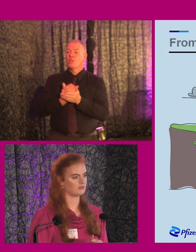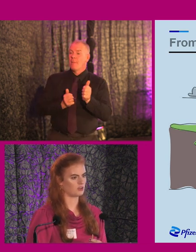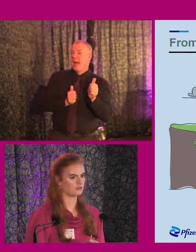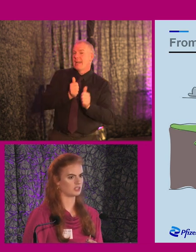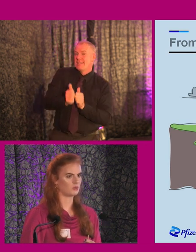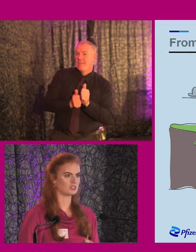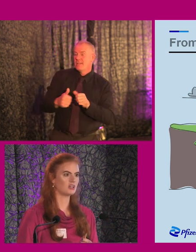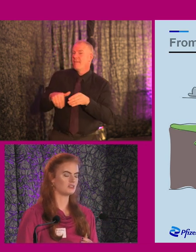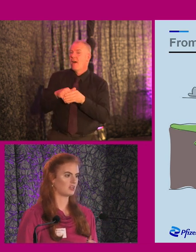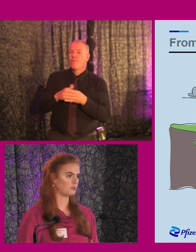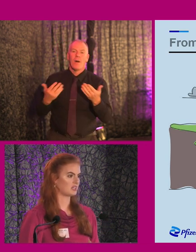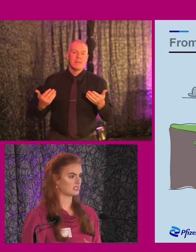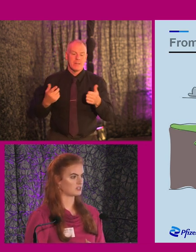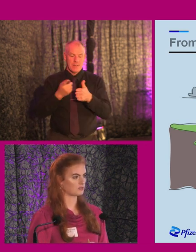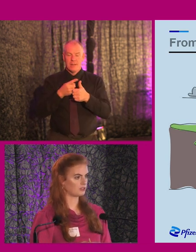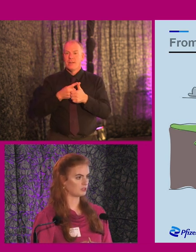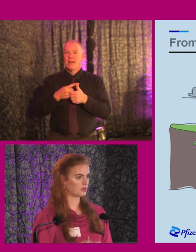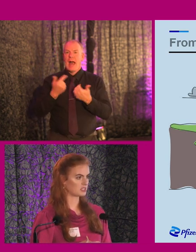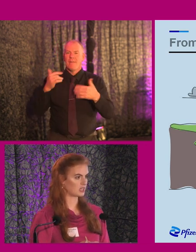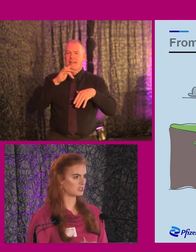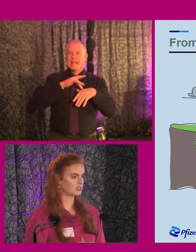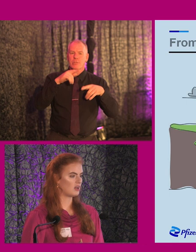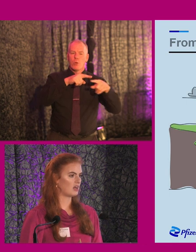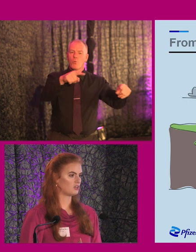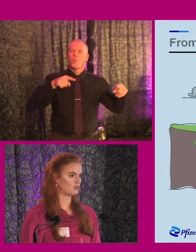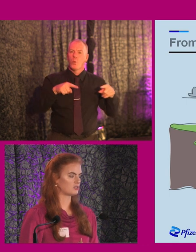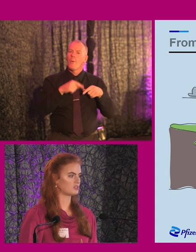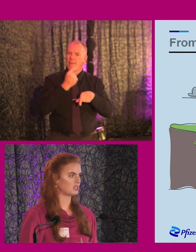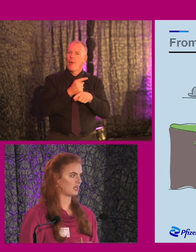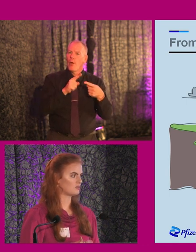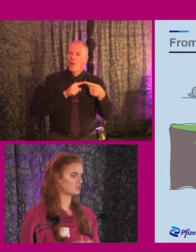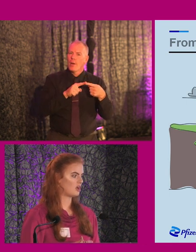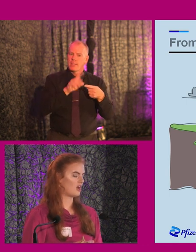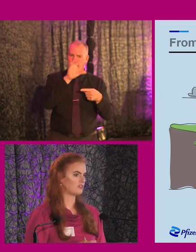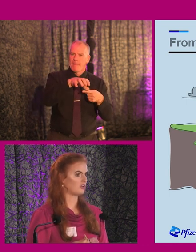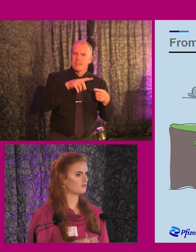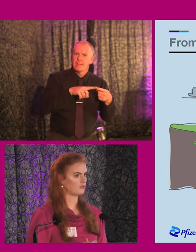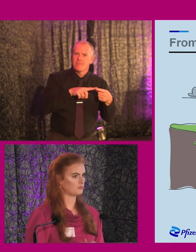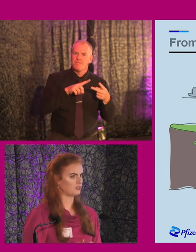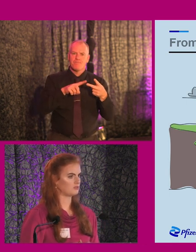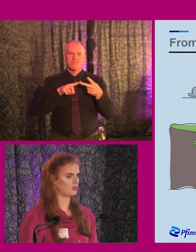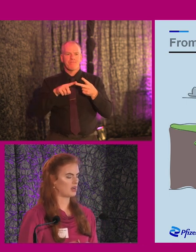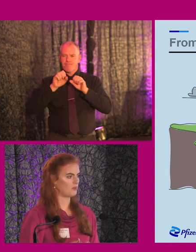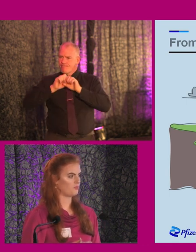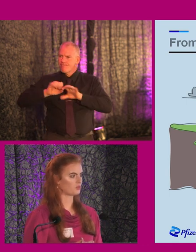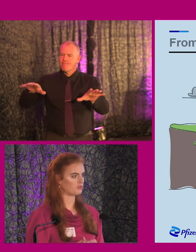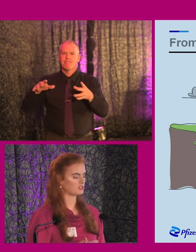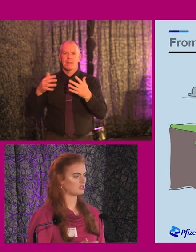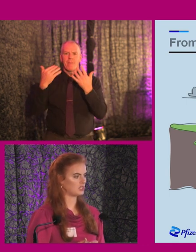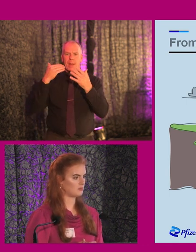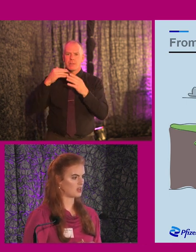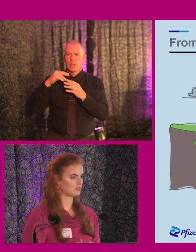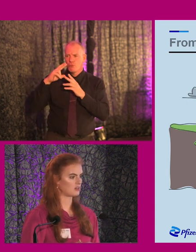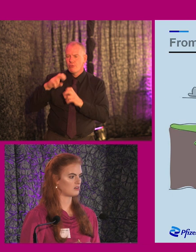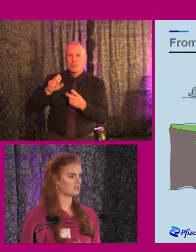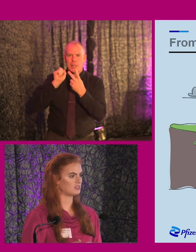we've been involved in was developing a sensory room on site and also sending out very informative research